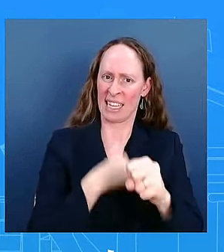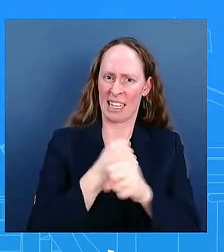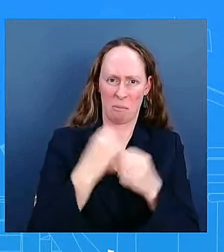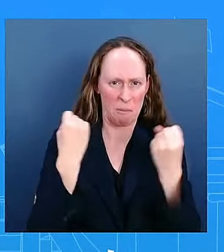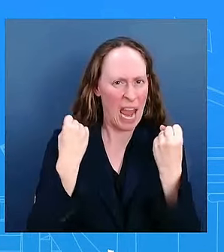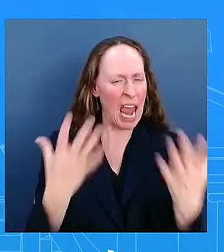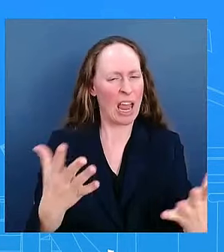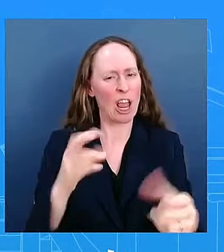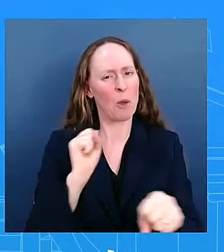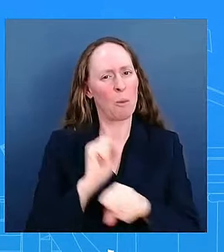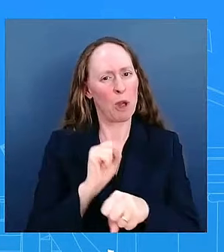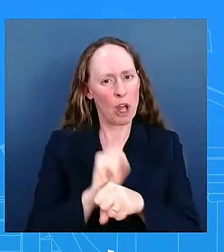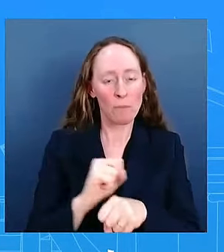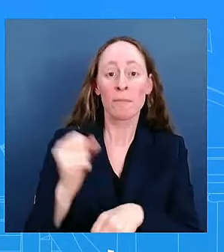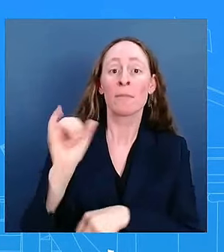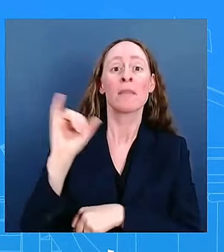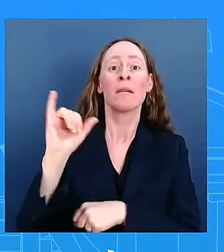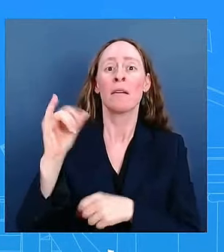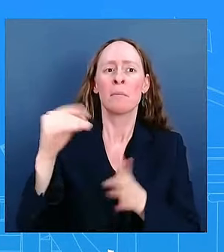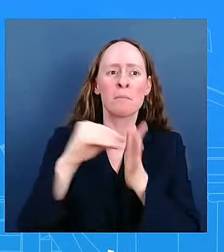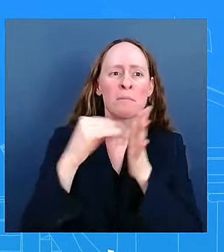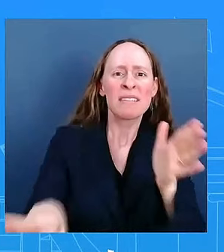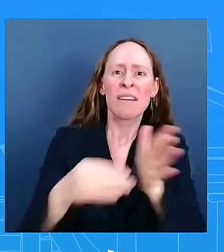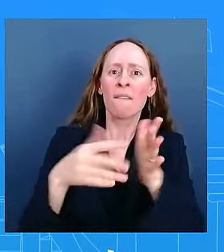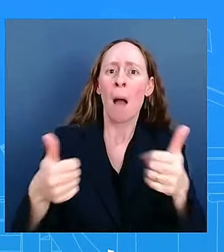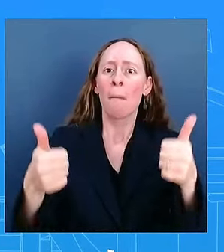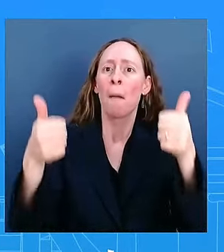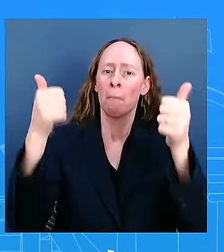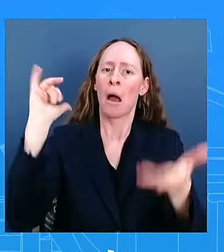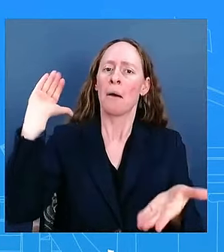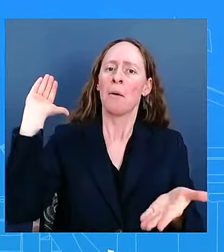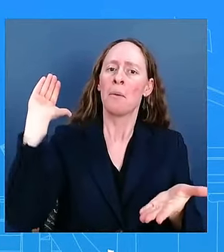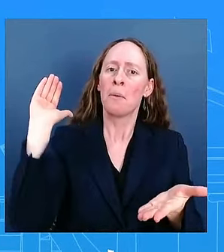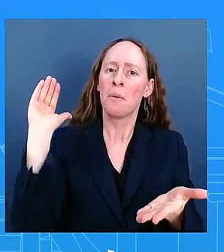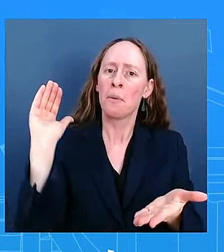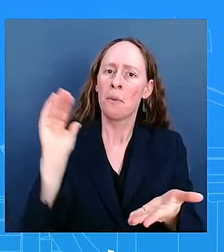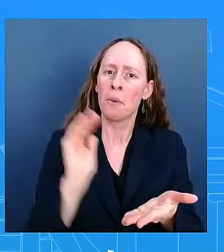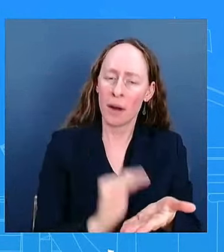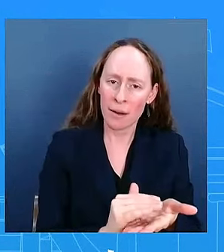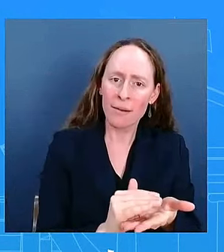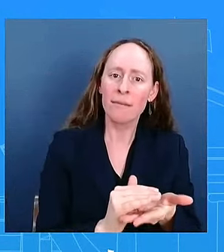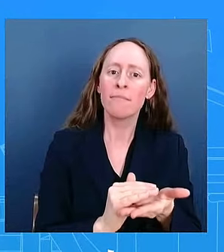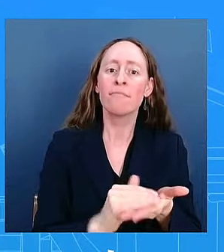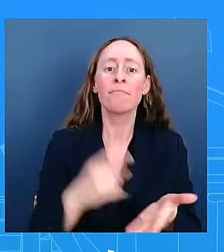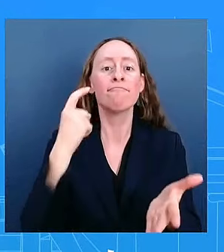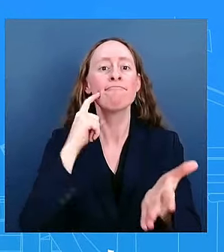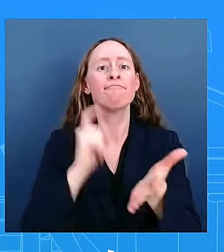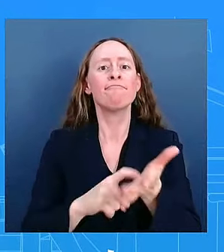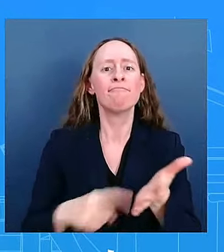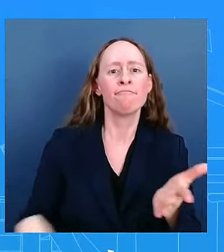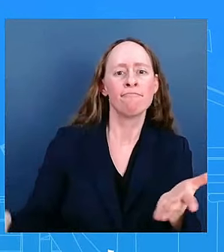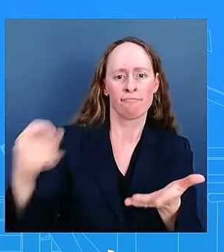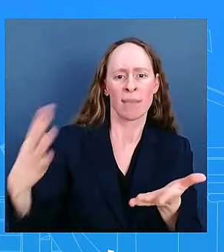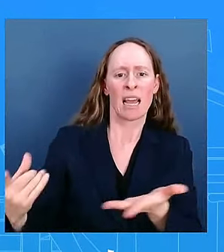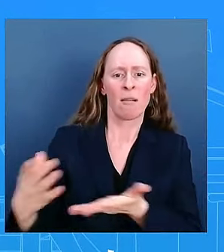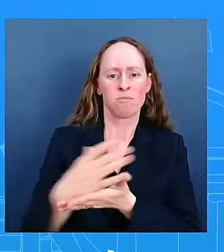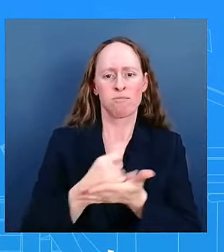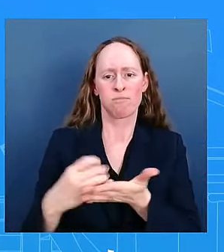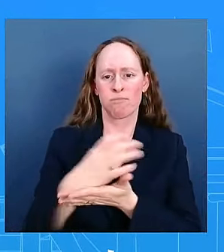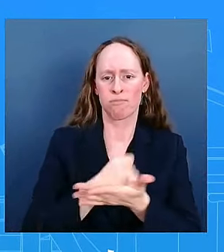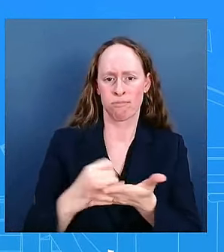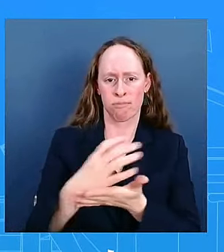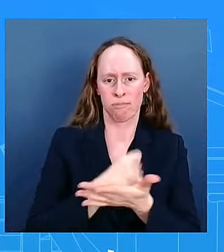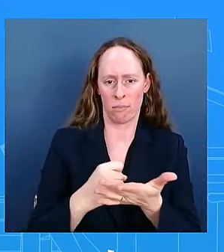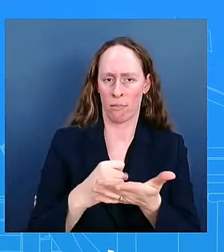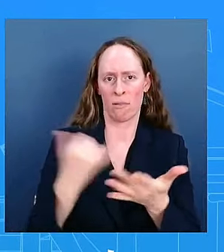incomes up nearly four thousand dollars still we know that there is more work to do and we'll keep fighting